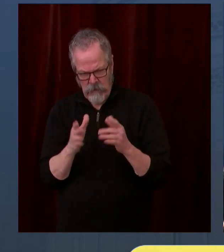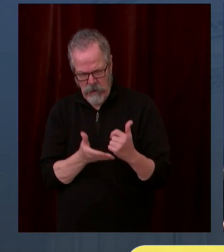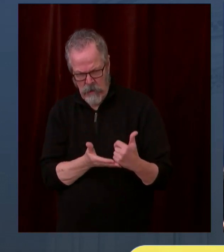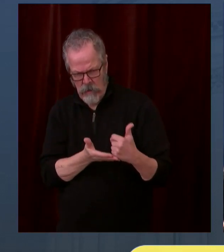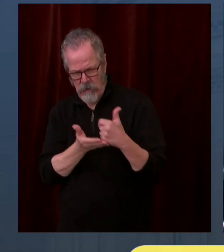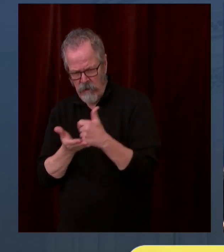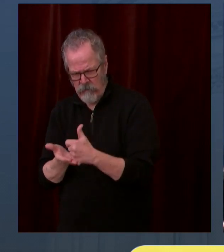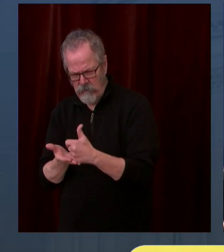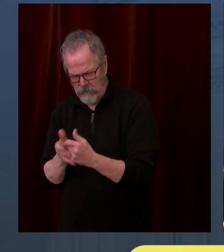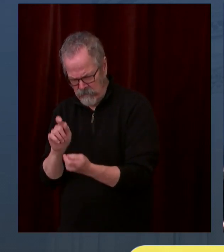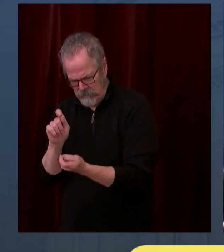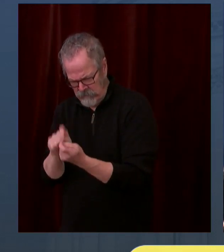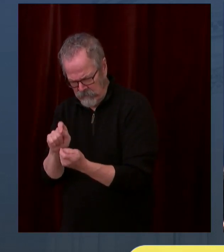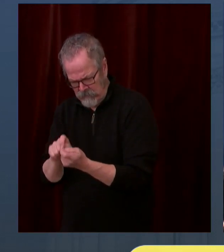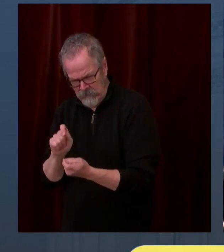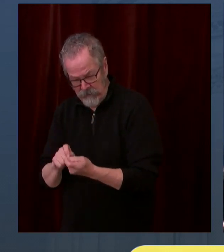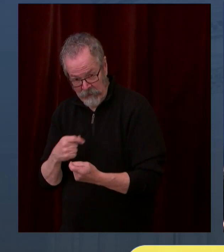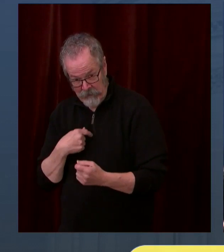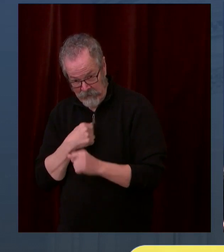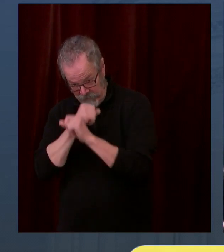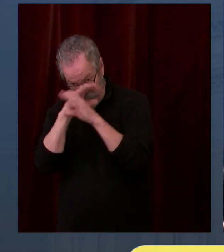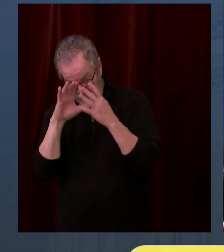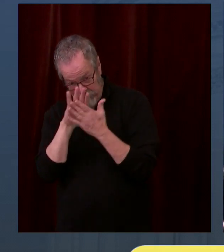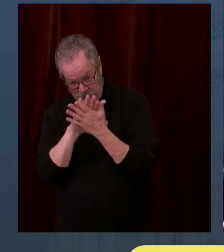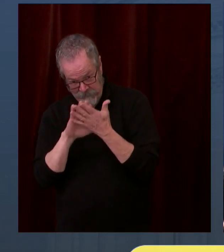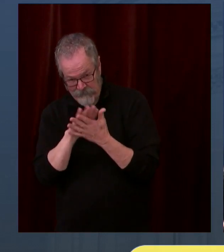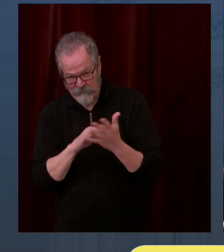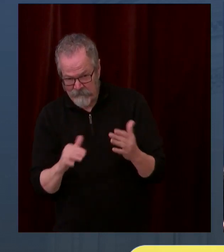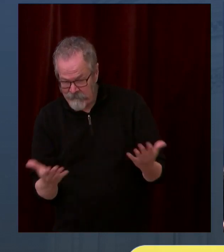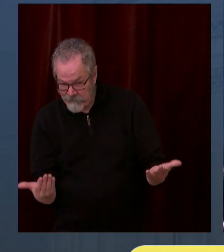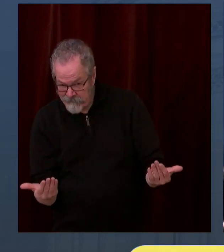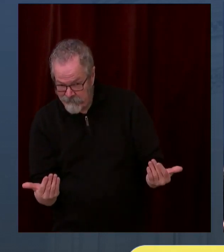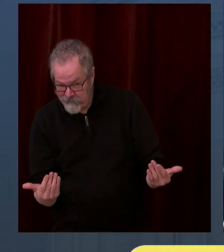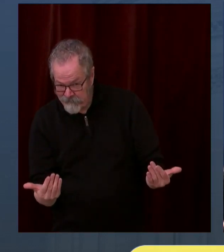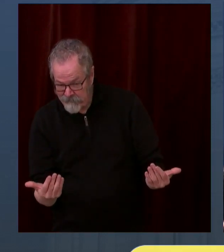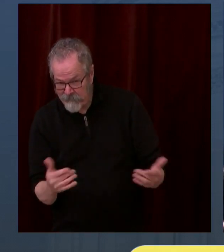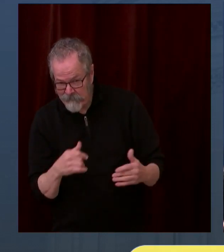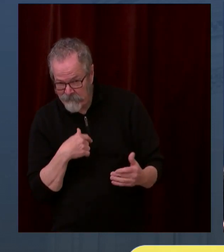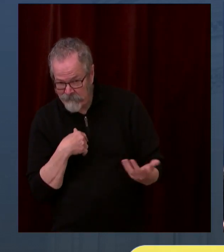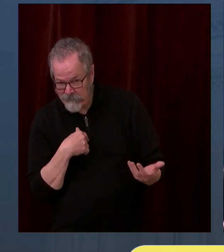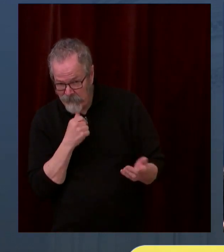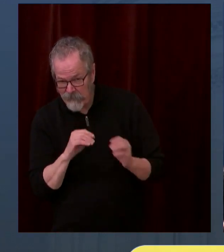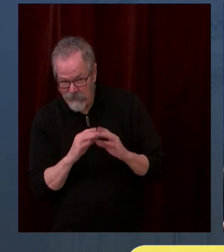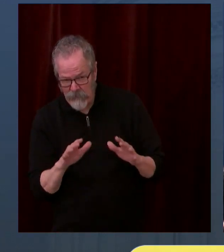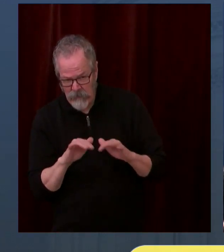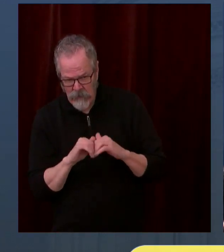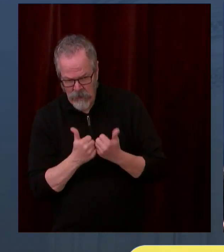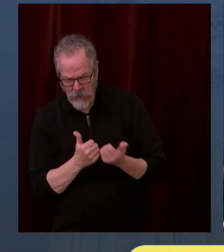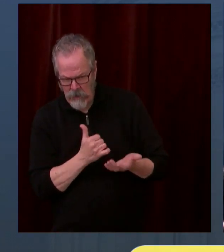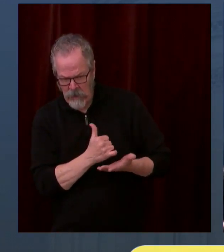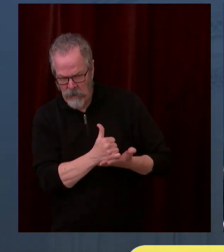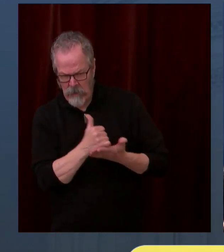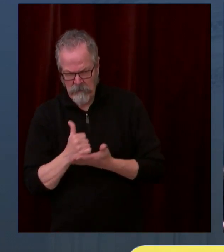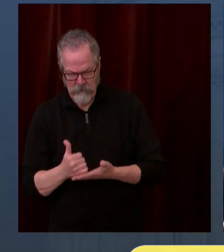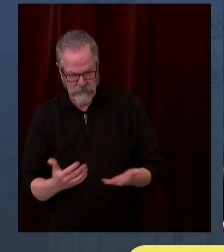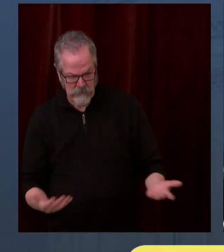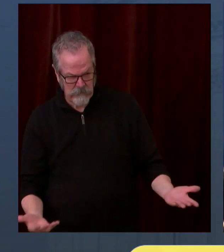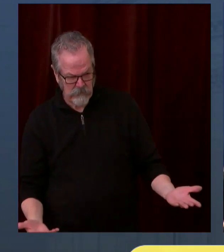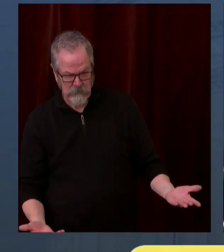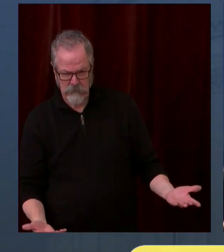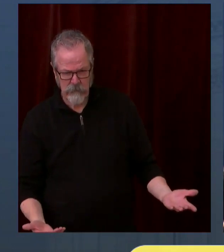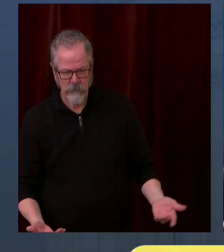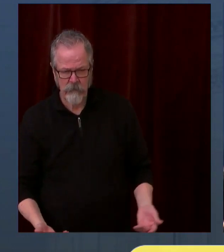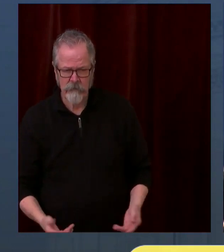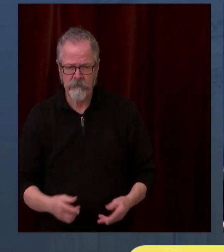that will mean that this is going to go faster and get into more people's arms. And secondly, we're hearing from